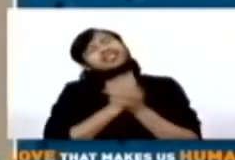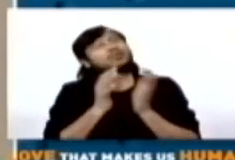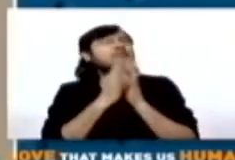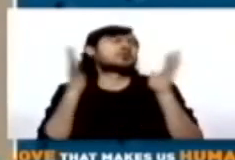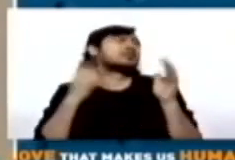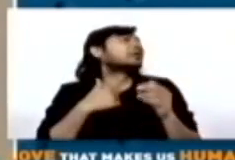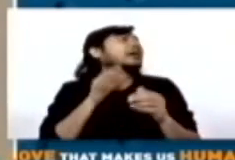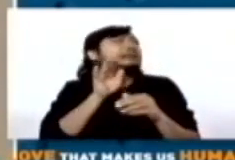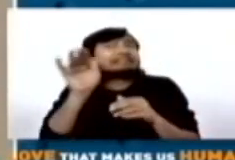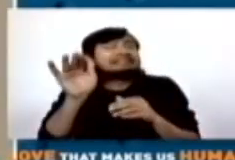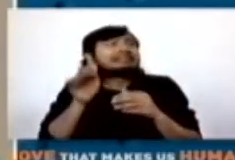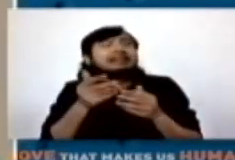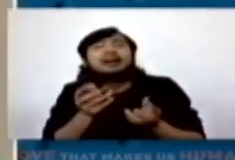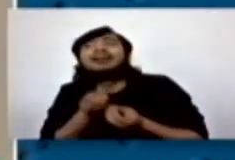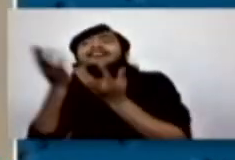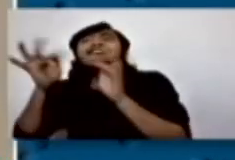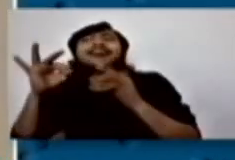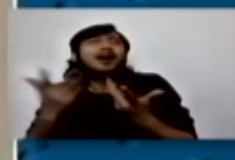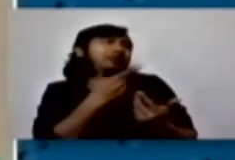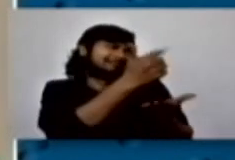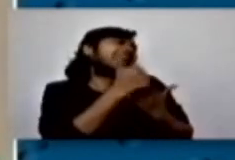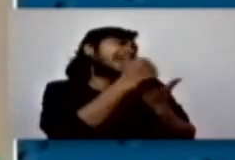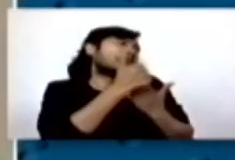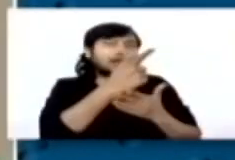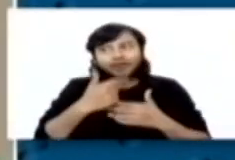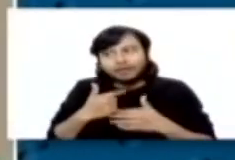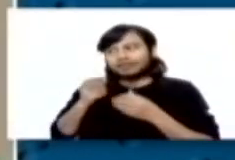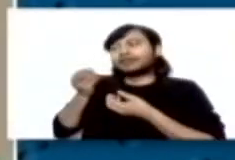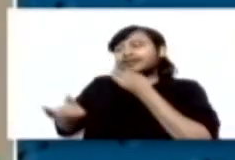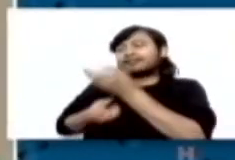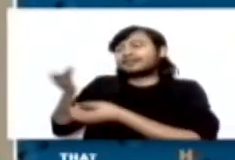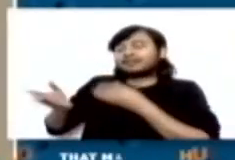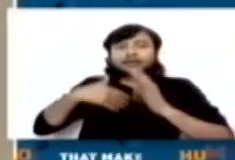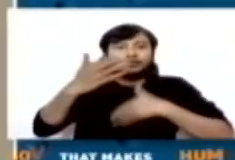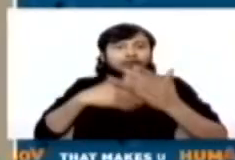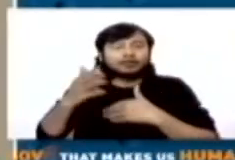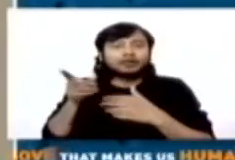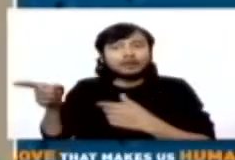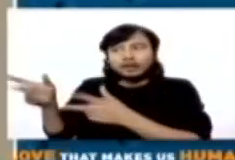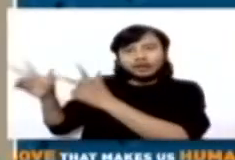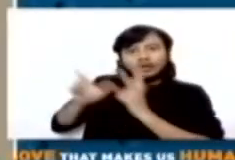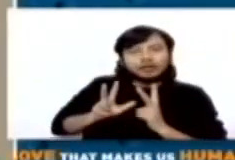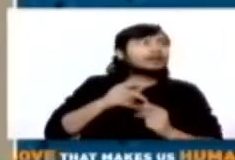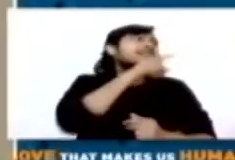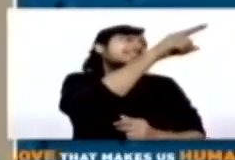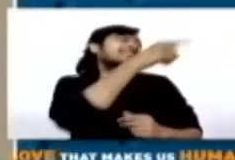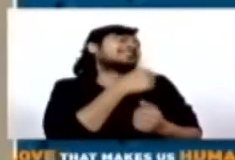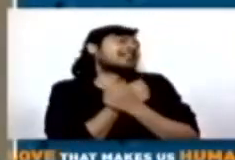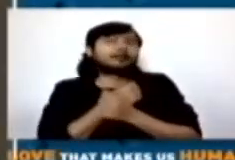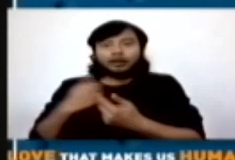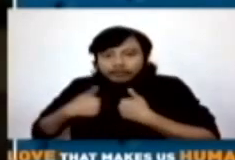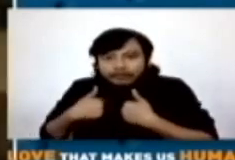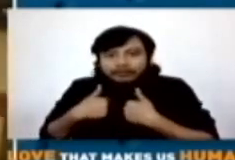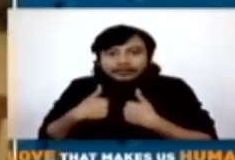a girl. He said, I have a girlfriend, I have somebody in mind and I really like her. I don't know how to propose to her. He took all the ideas from